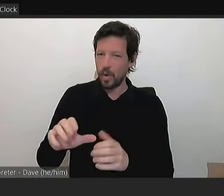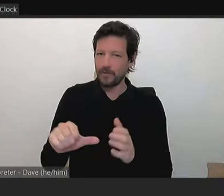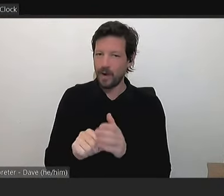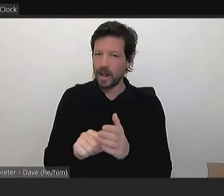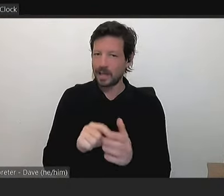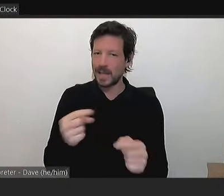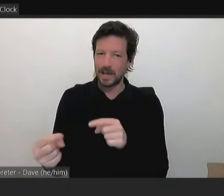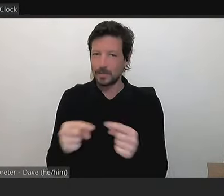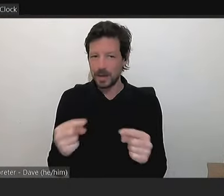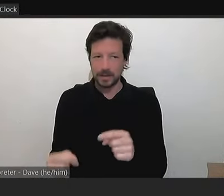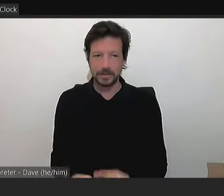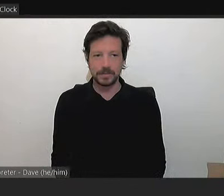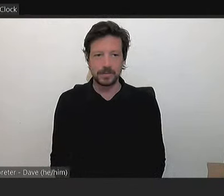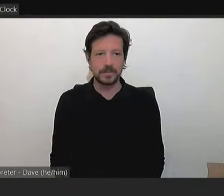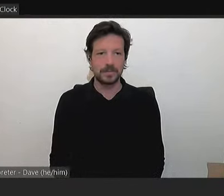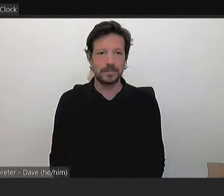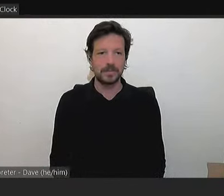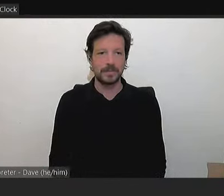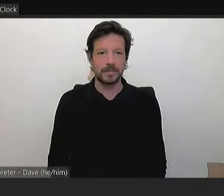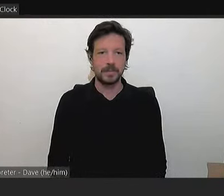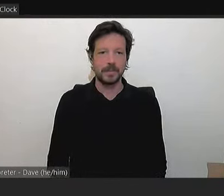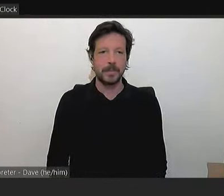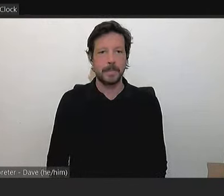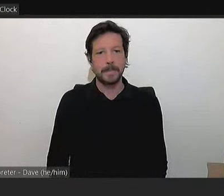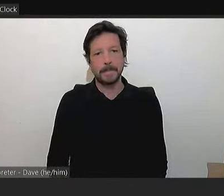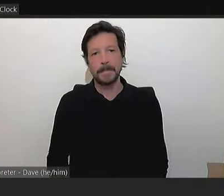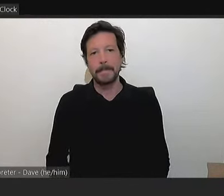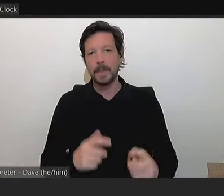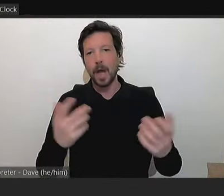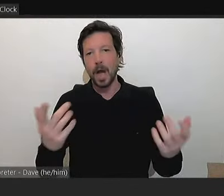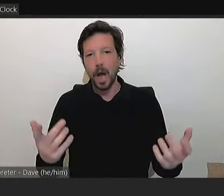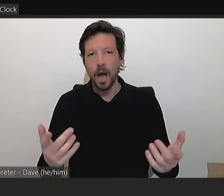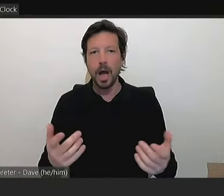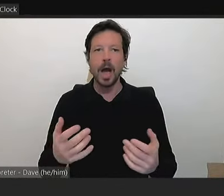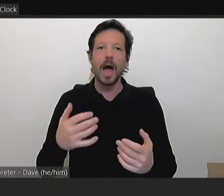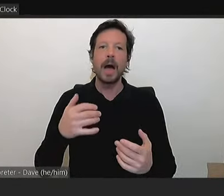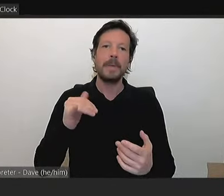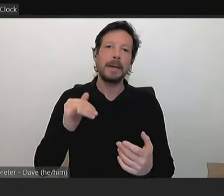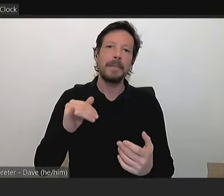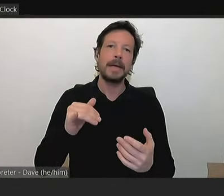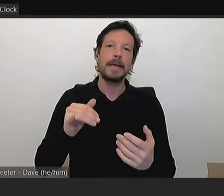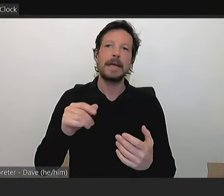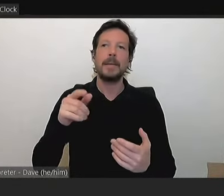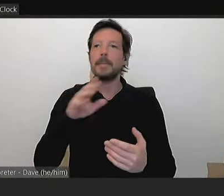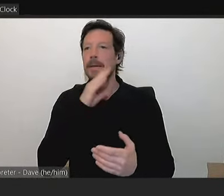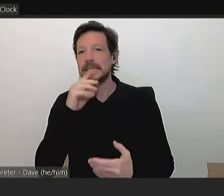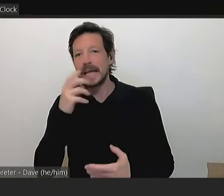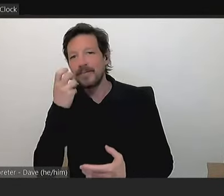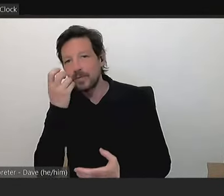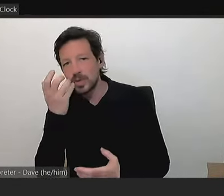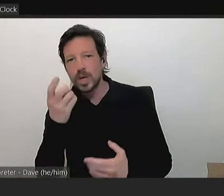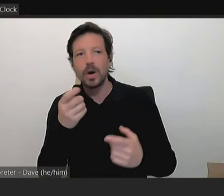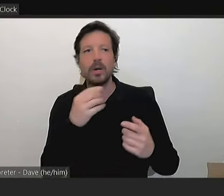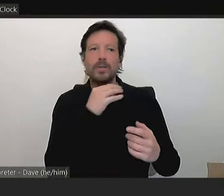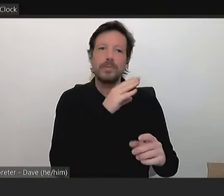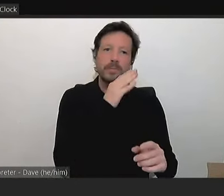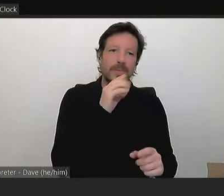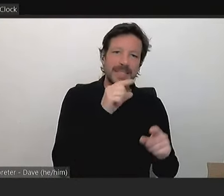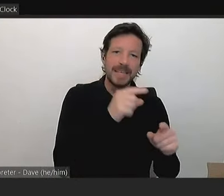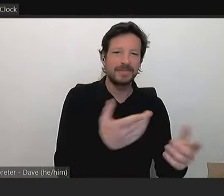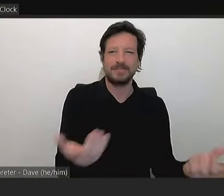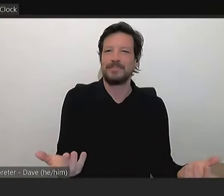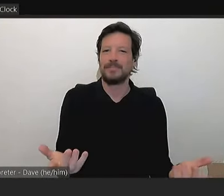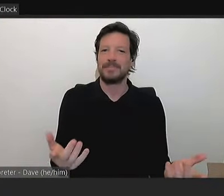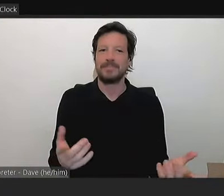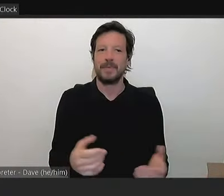bit superfluous to try and say that something may be excluded in the future or something like that. We've got to look at this financially and